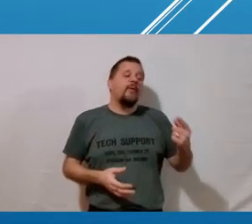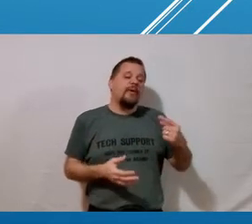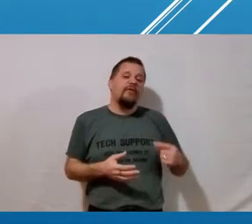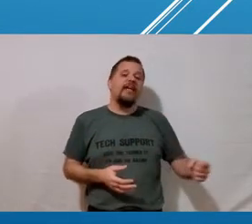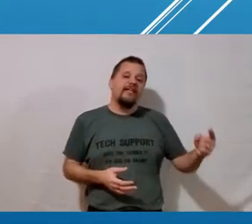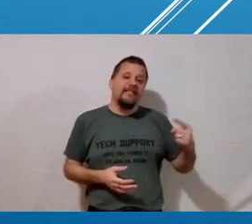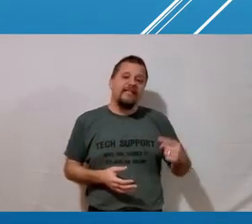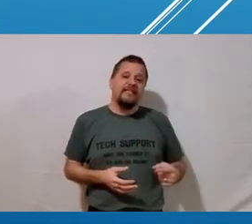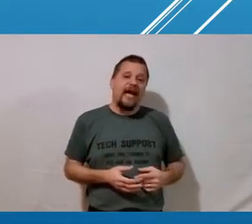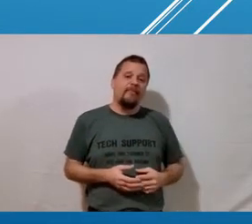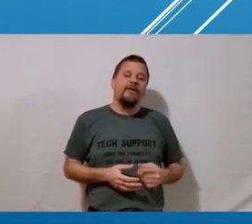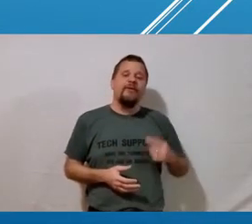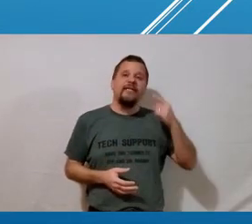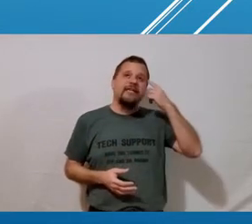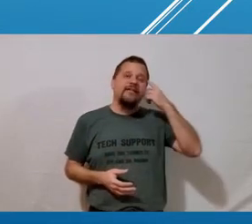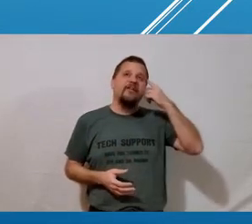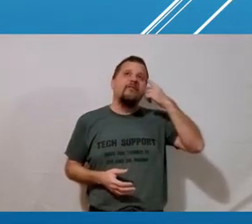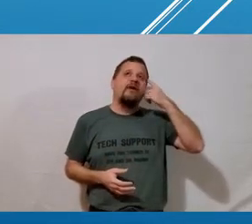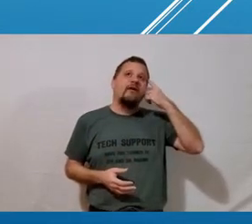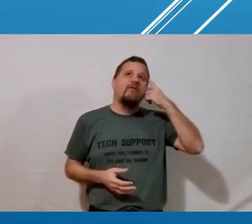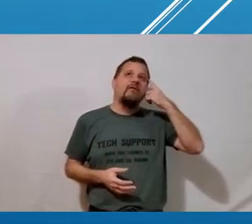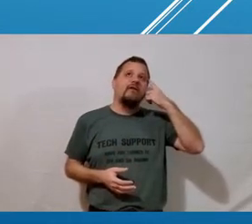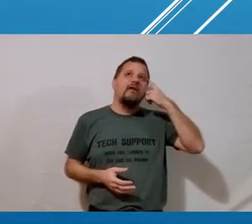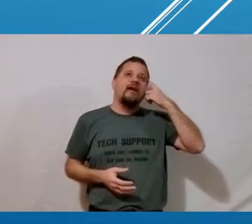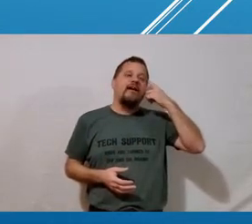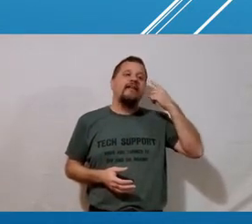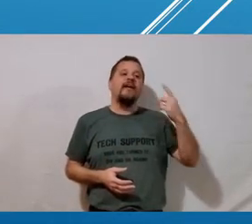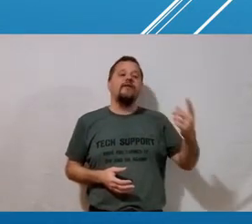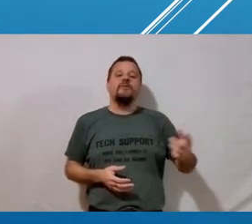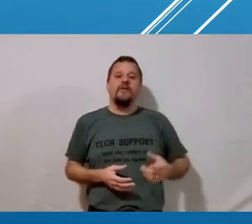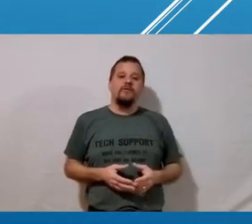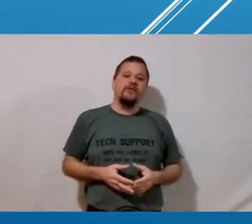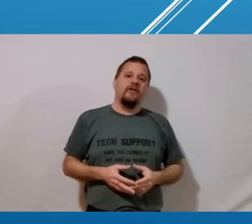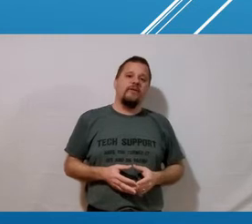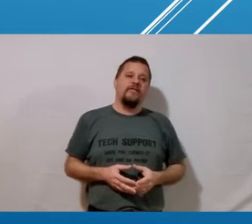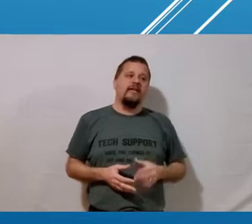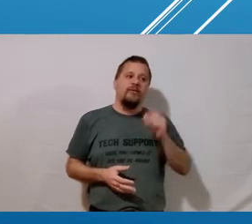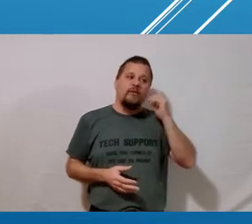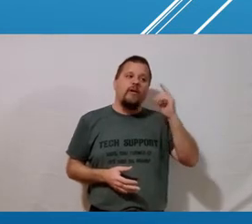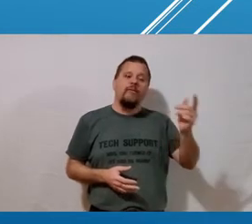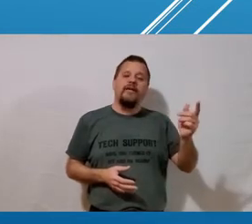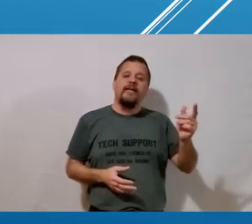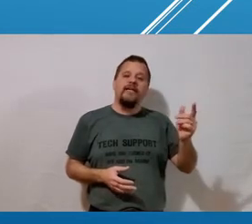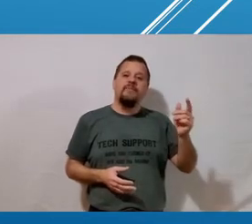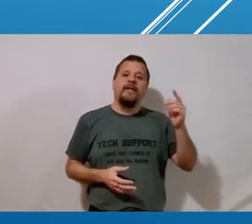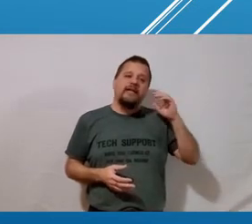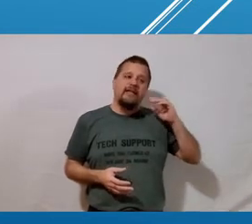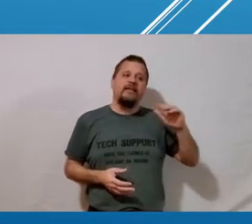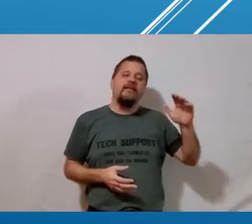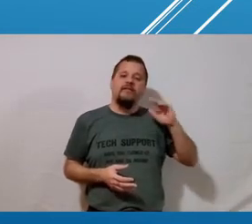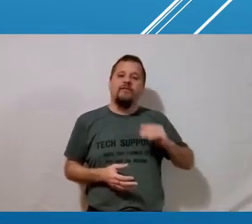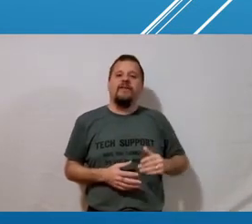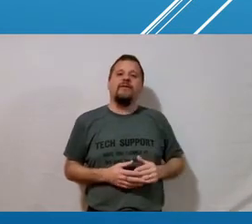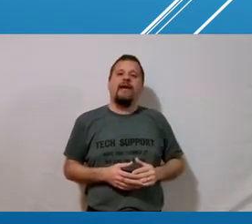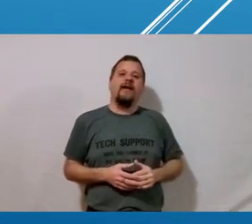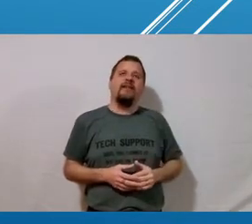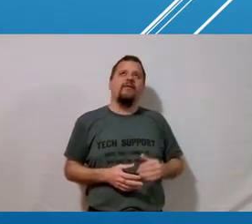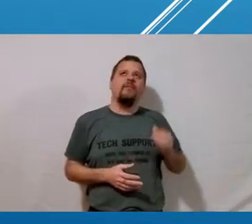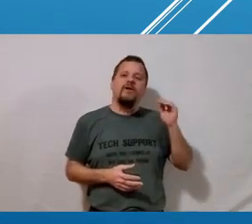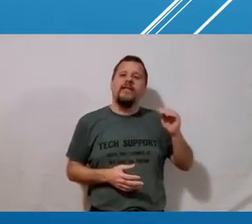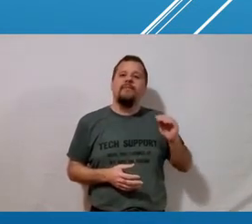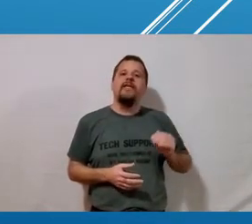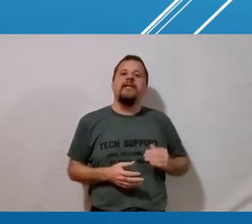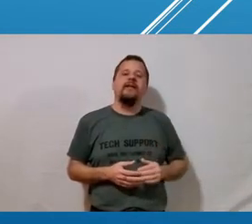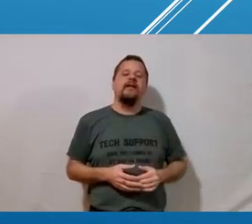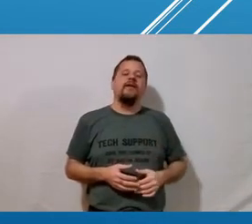defensive and when you recognize things happen you need to say to yourself oh i think i used one of those trigger words i don't know quite what it is but reflect